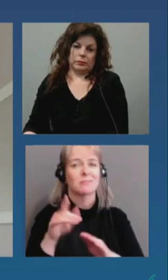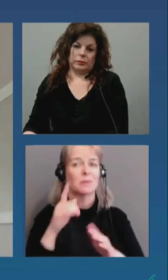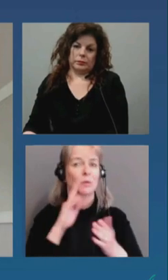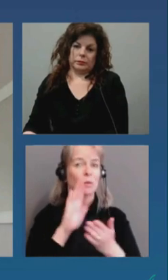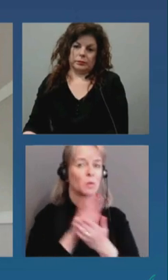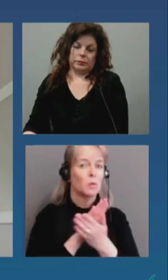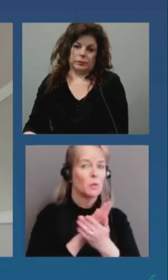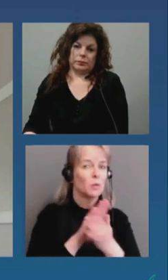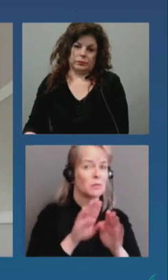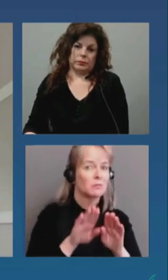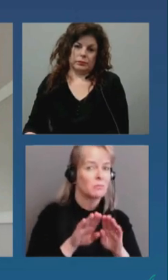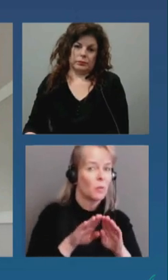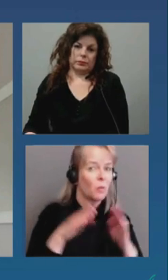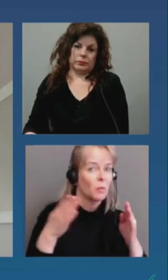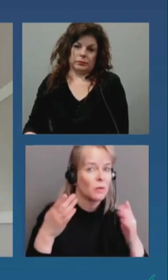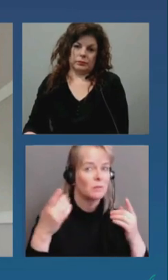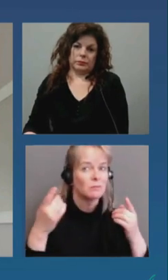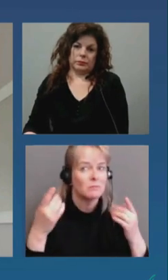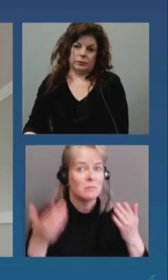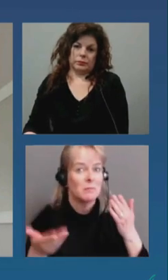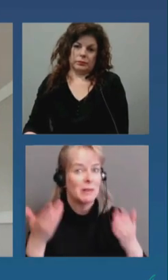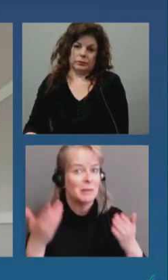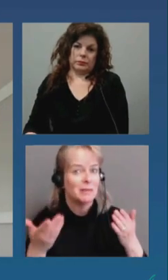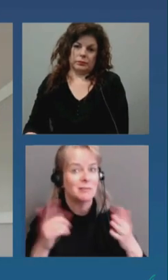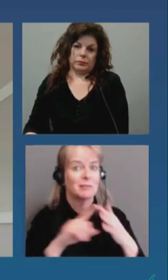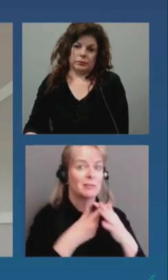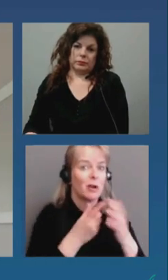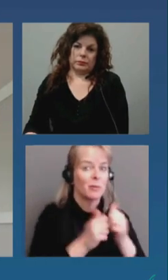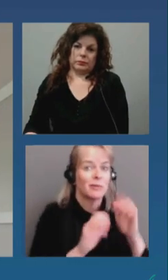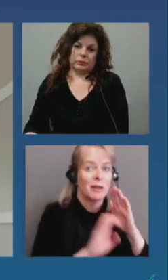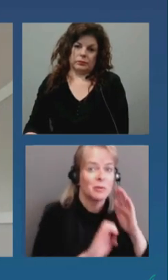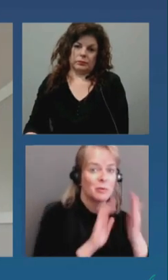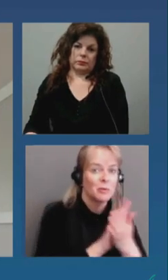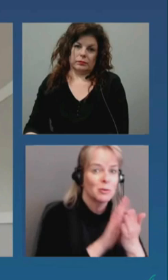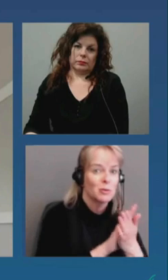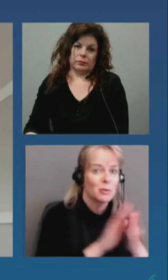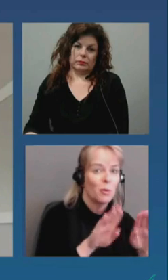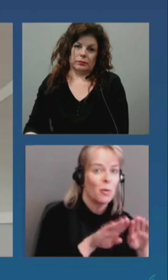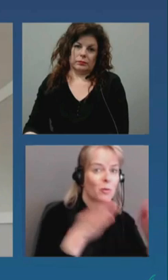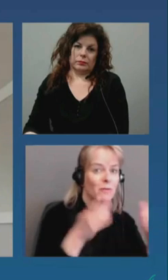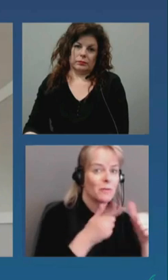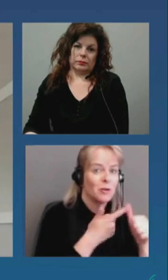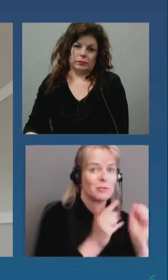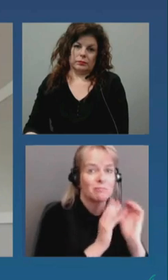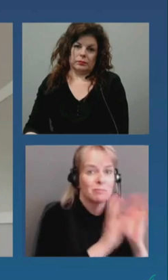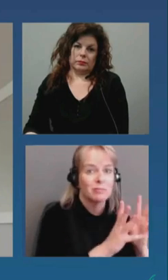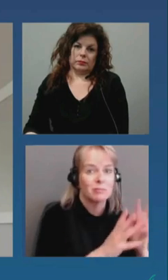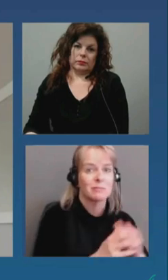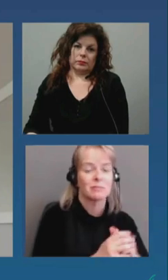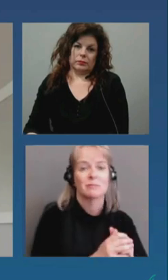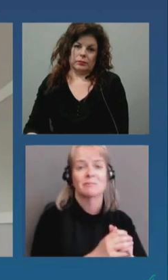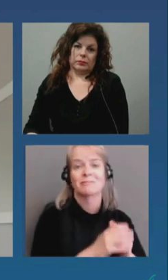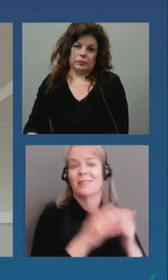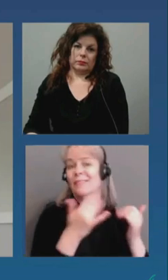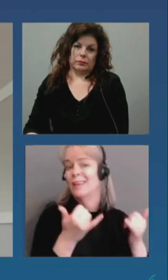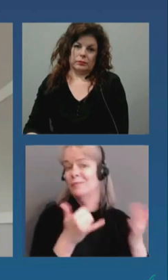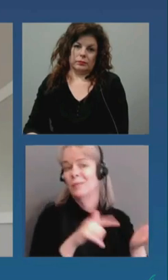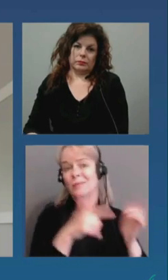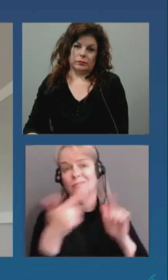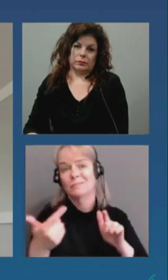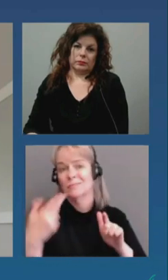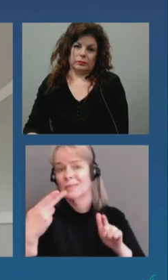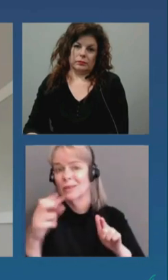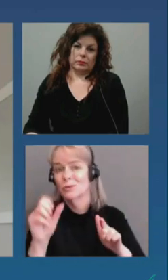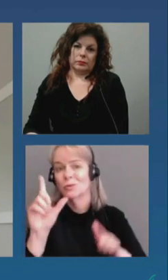sooner rather than later could we get elementary students back to school first for example and then move on to secondary students